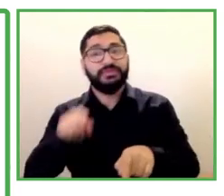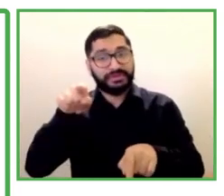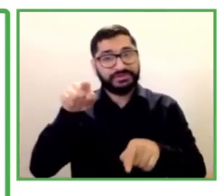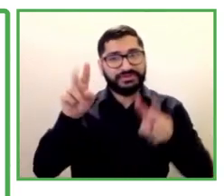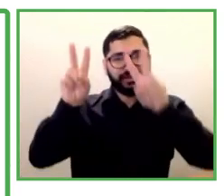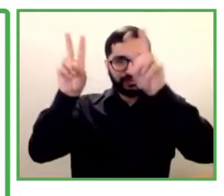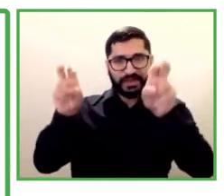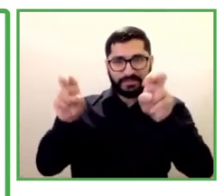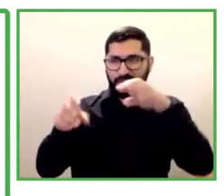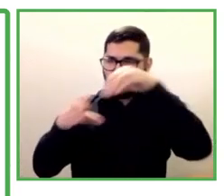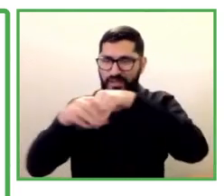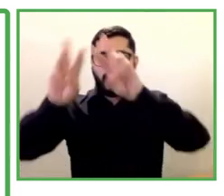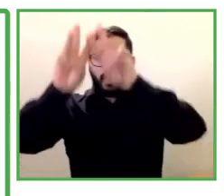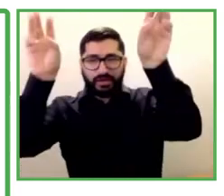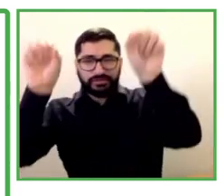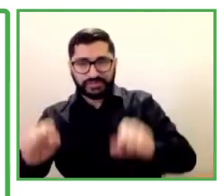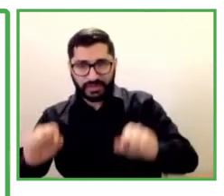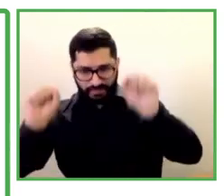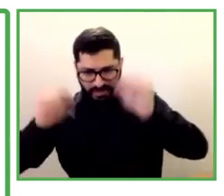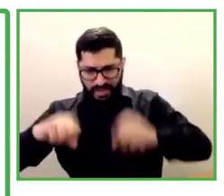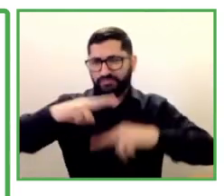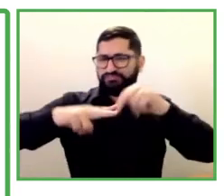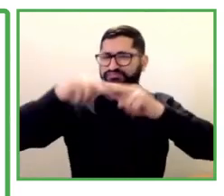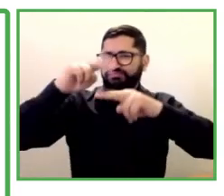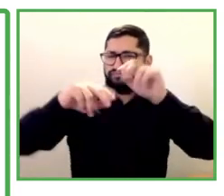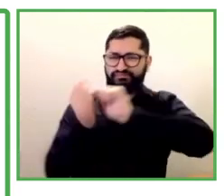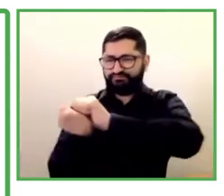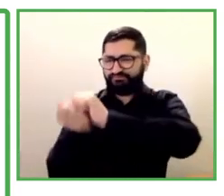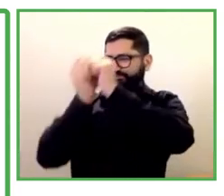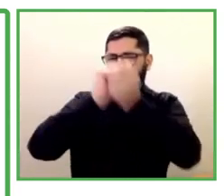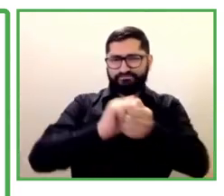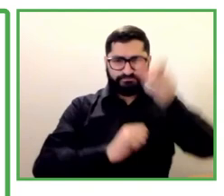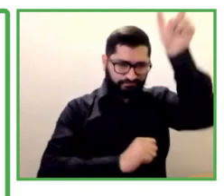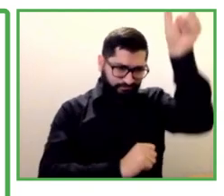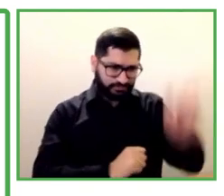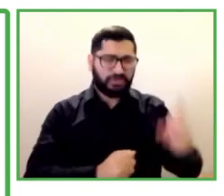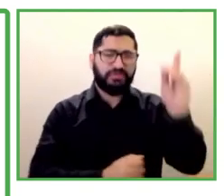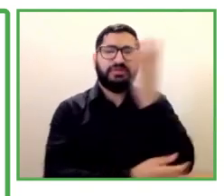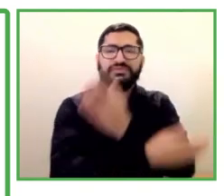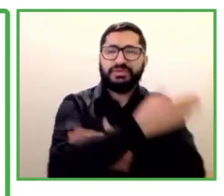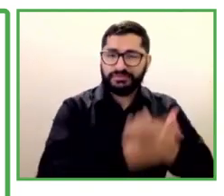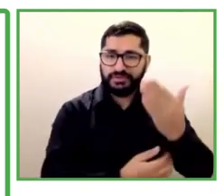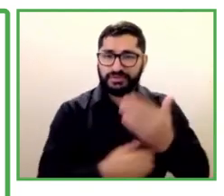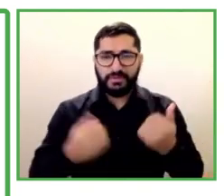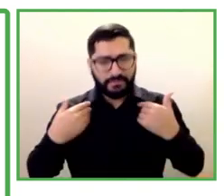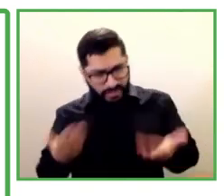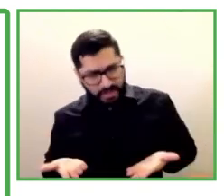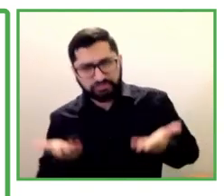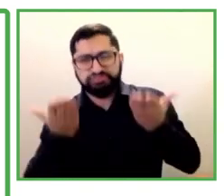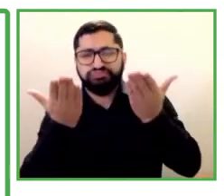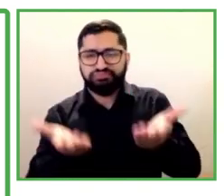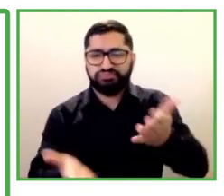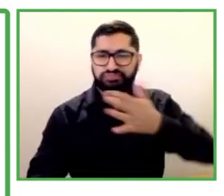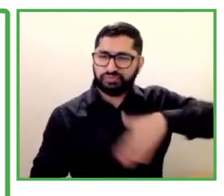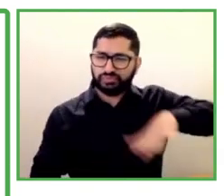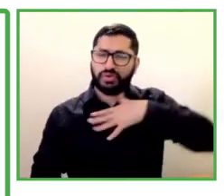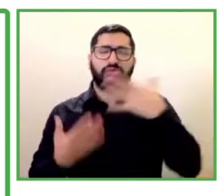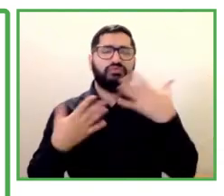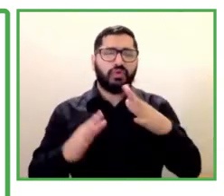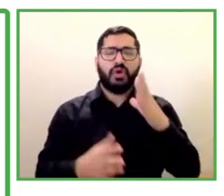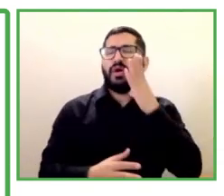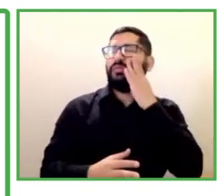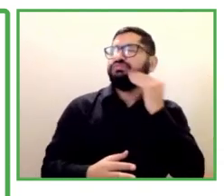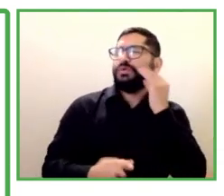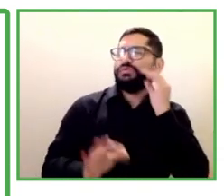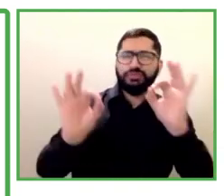user experience. Our technology is flexible and can be adapted to different languages and cultures.